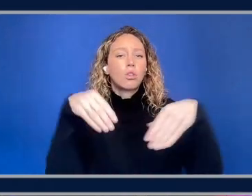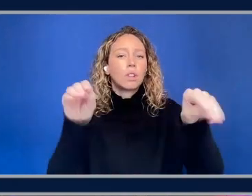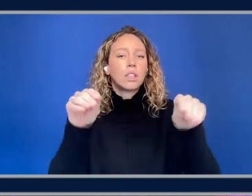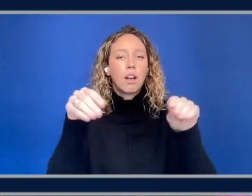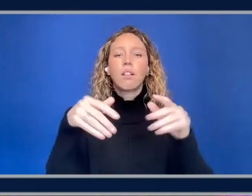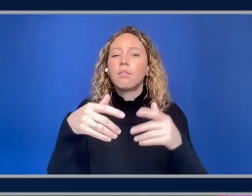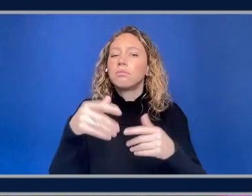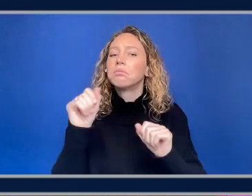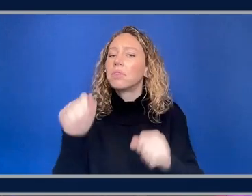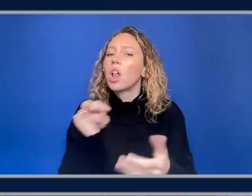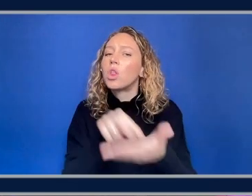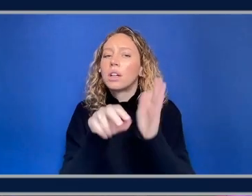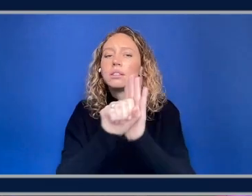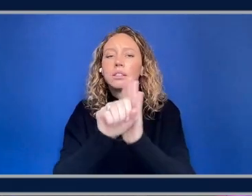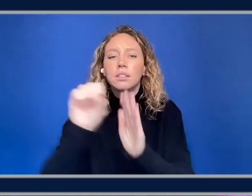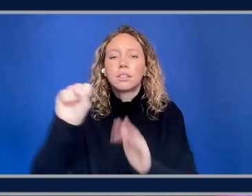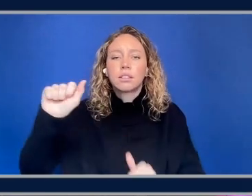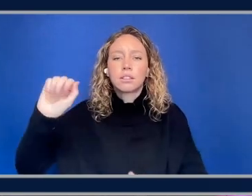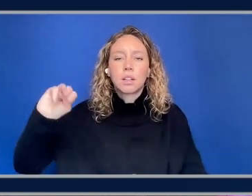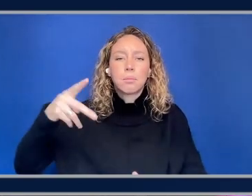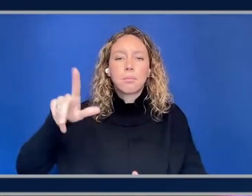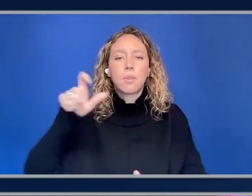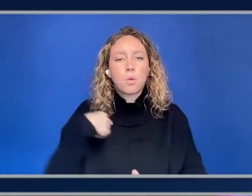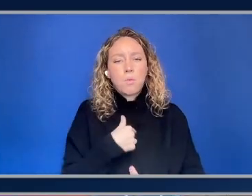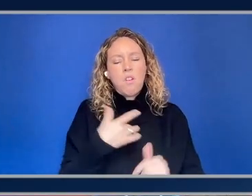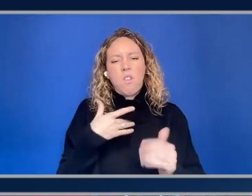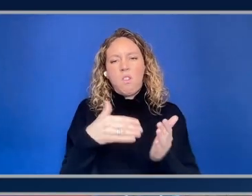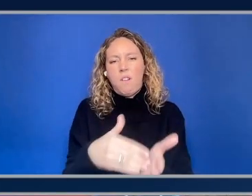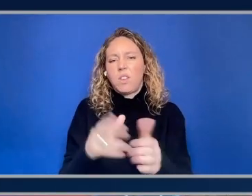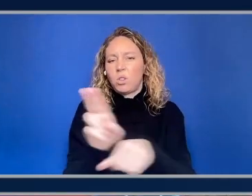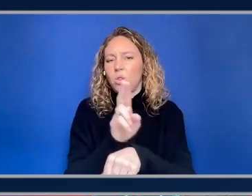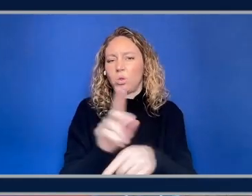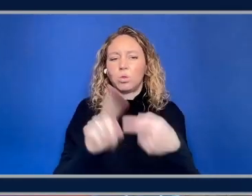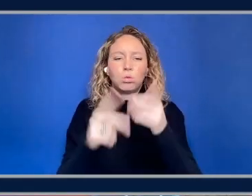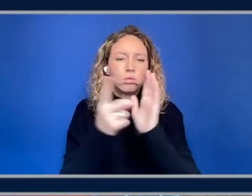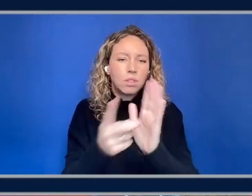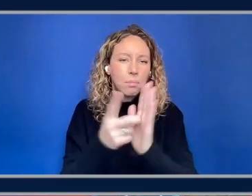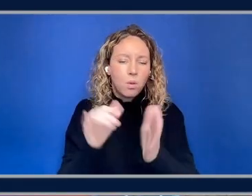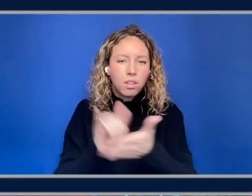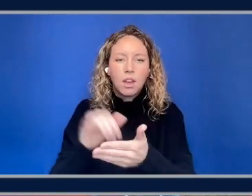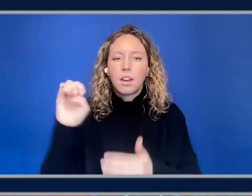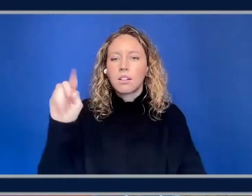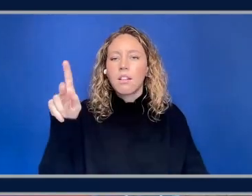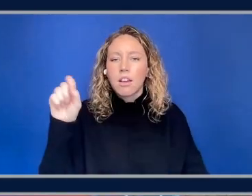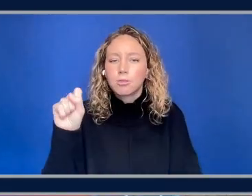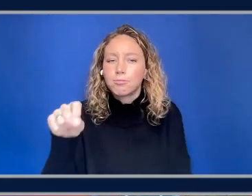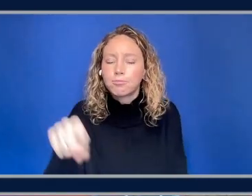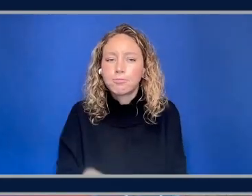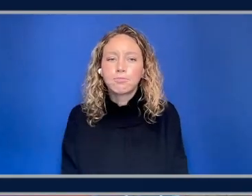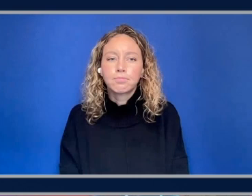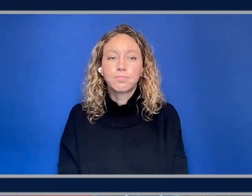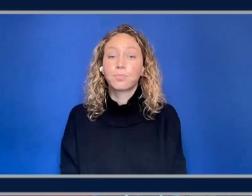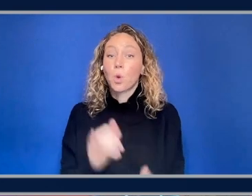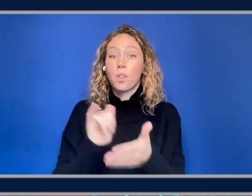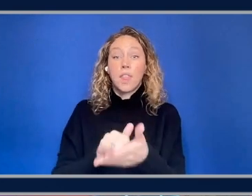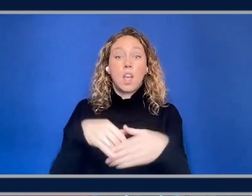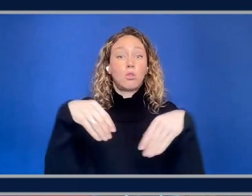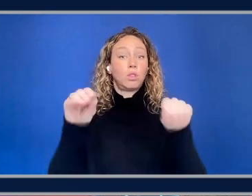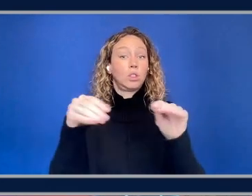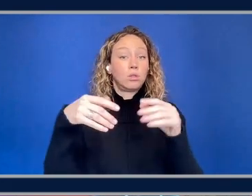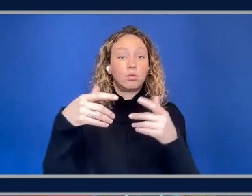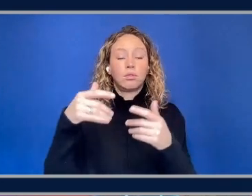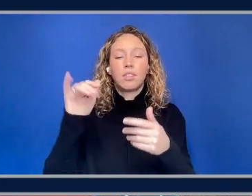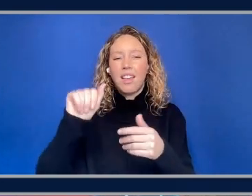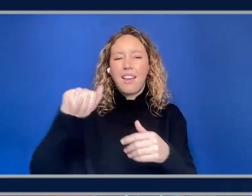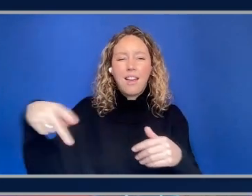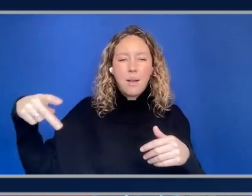app. Yeah. Something that we use a lot to sort of demonstrate EKS. And so that retail store app is, if you go read the